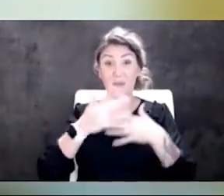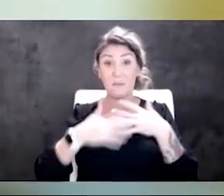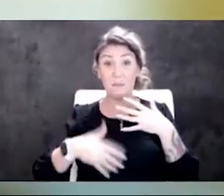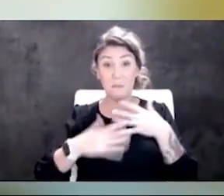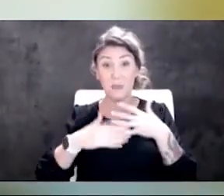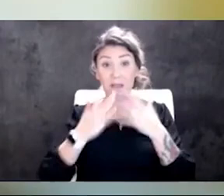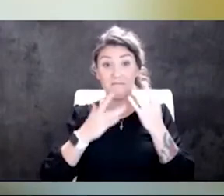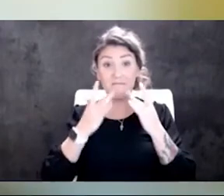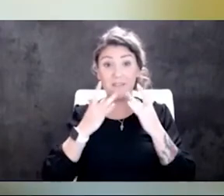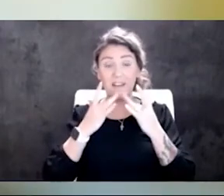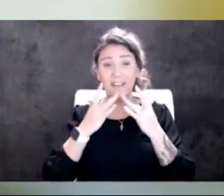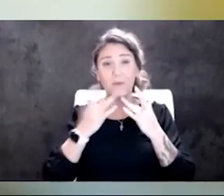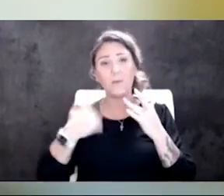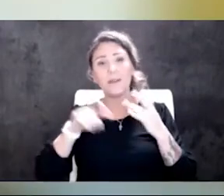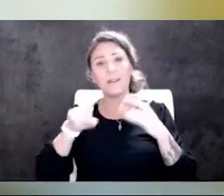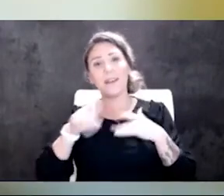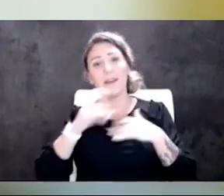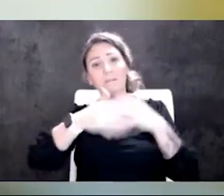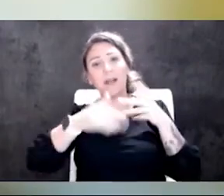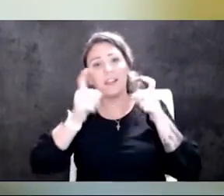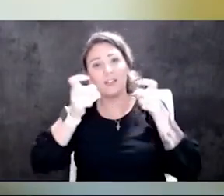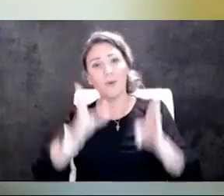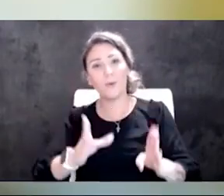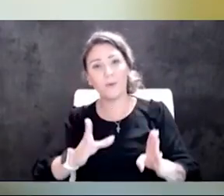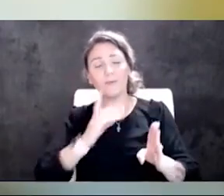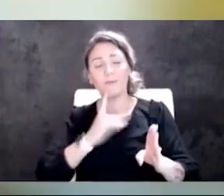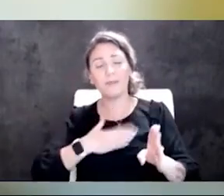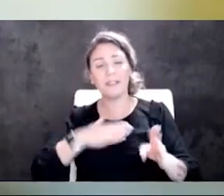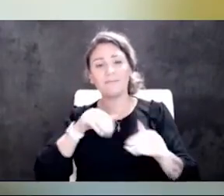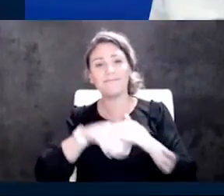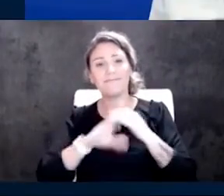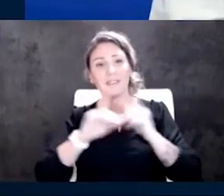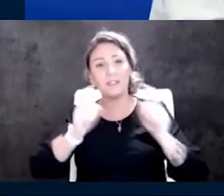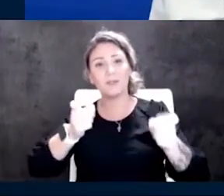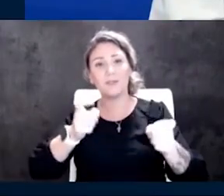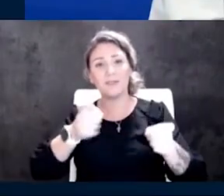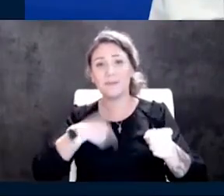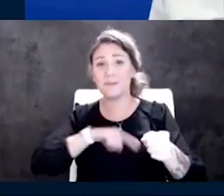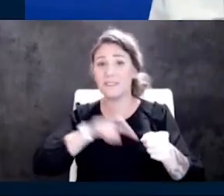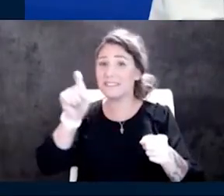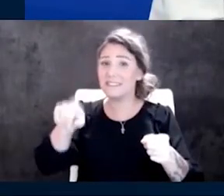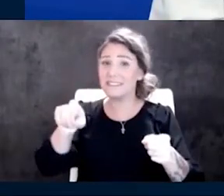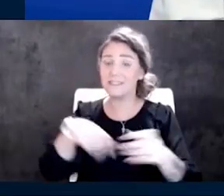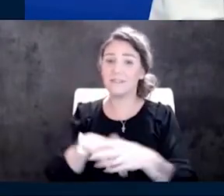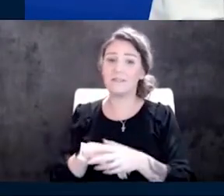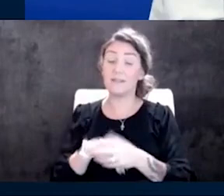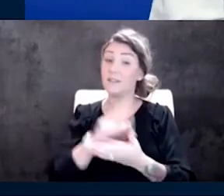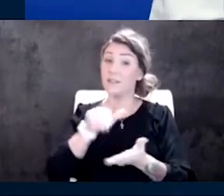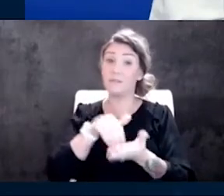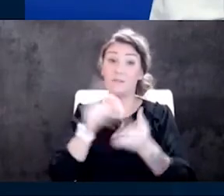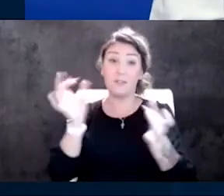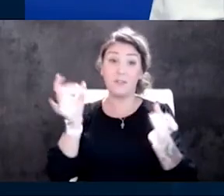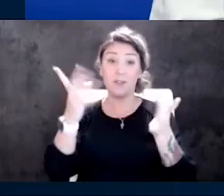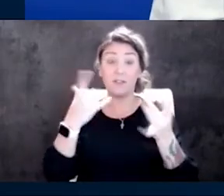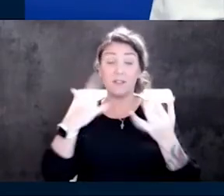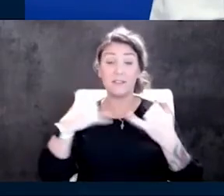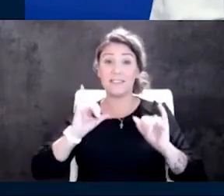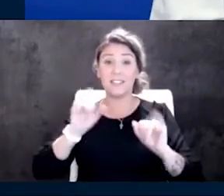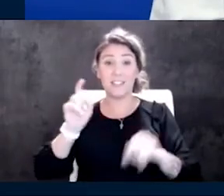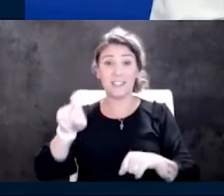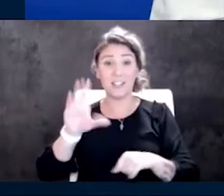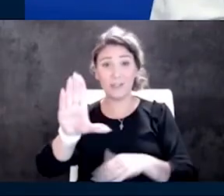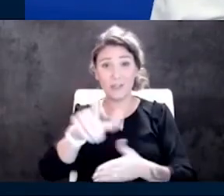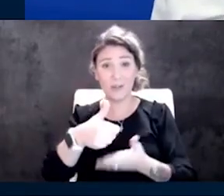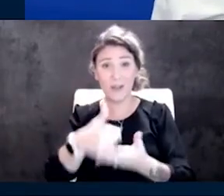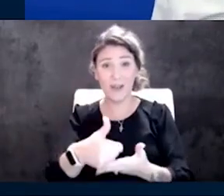So please come in, please donate. It's very needed right now. Yeah. In the midst of a crisis, we still need your help, don't we?